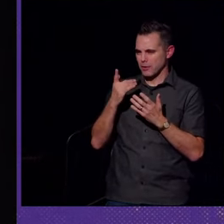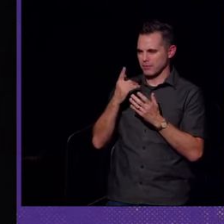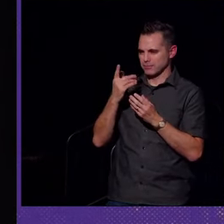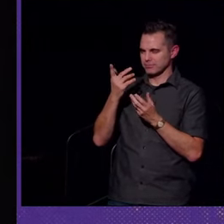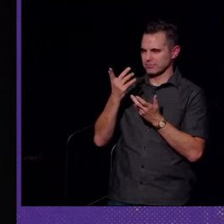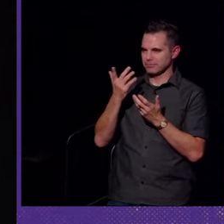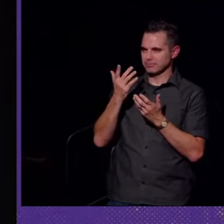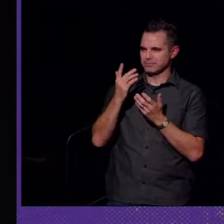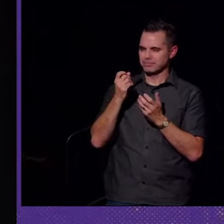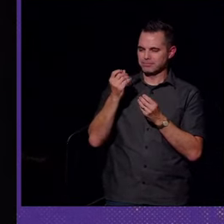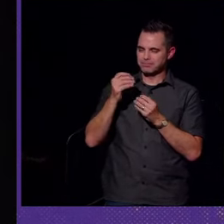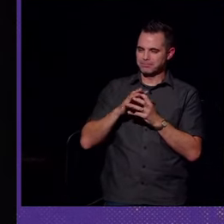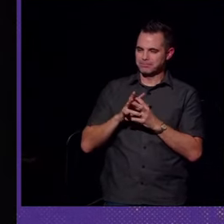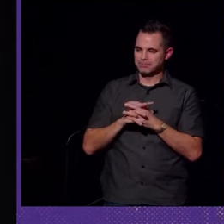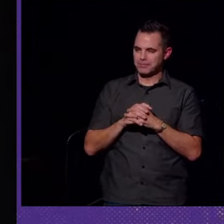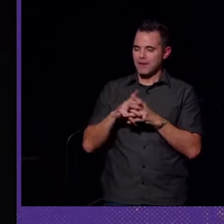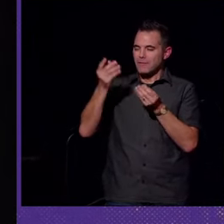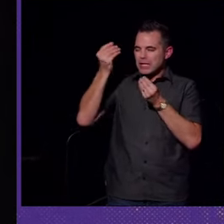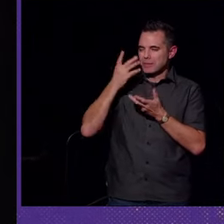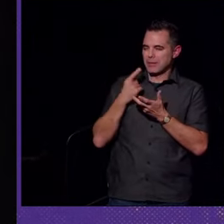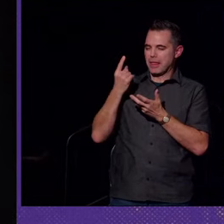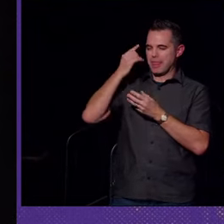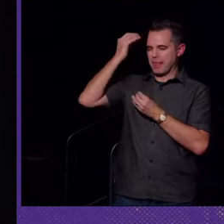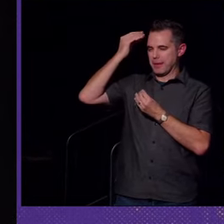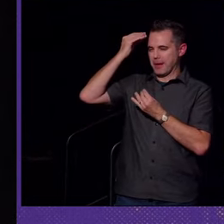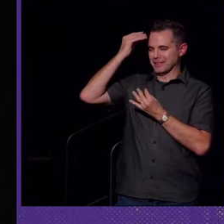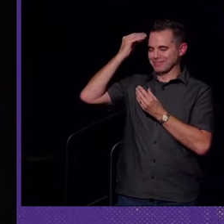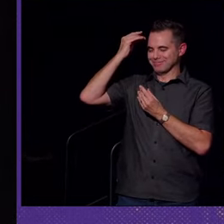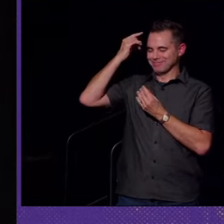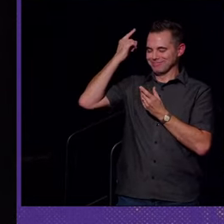for giving me something to think about.